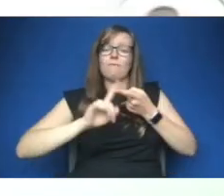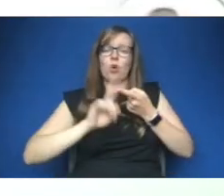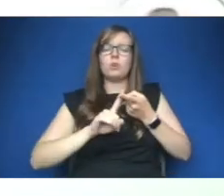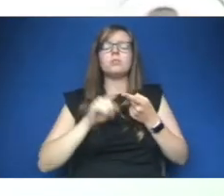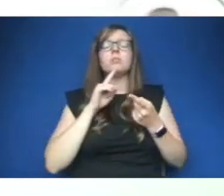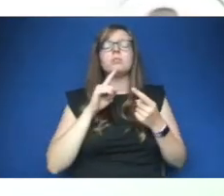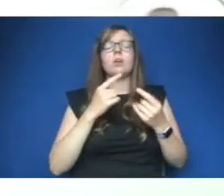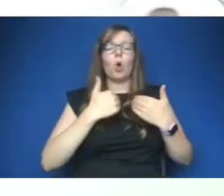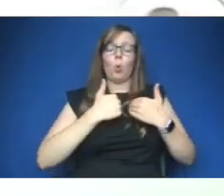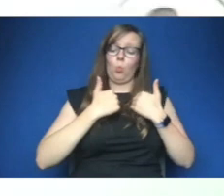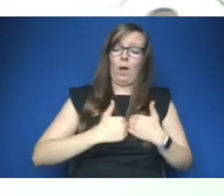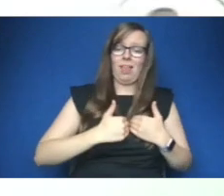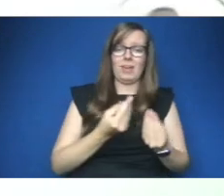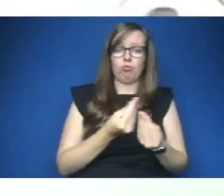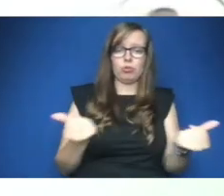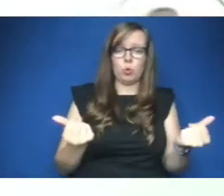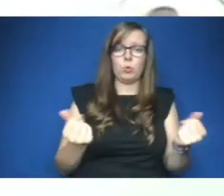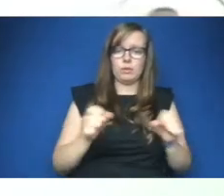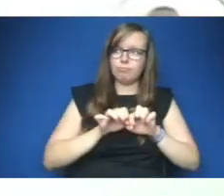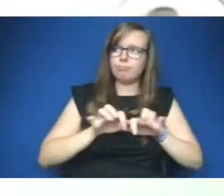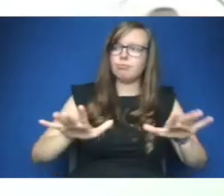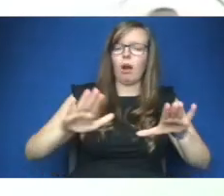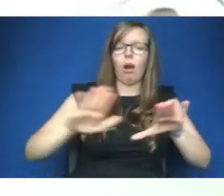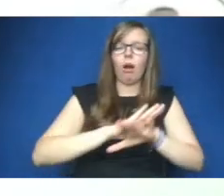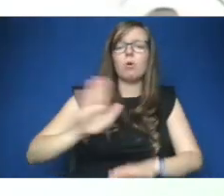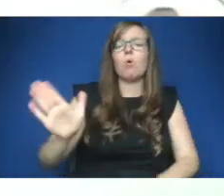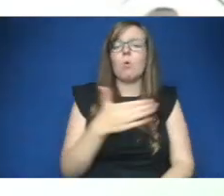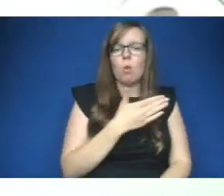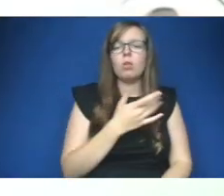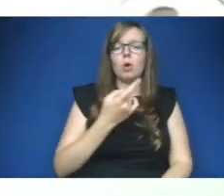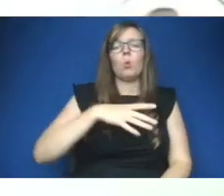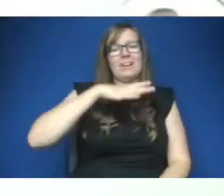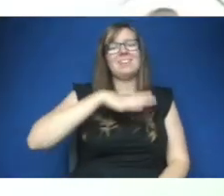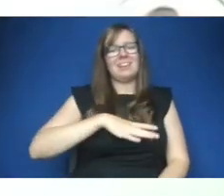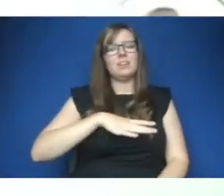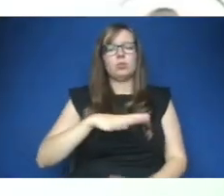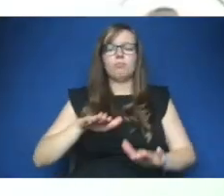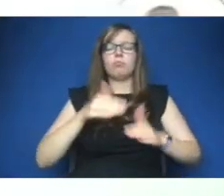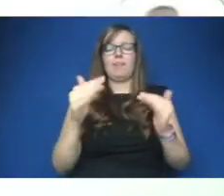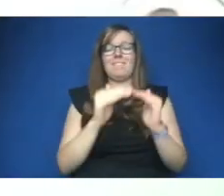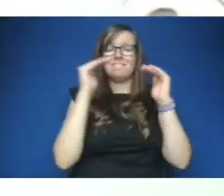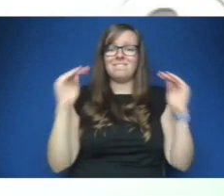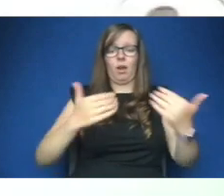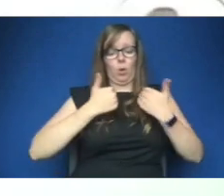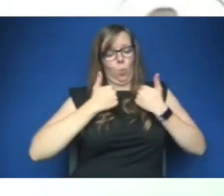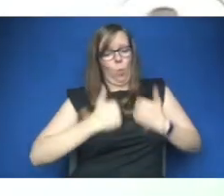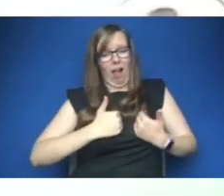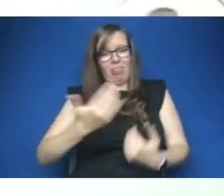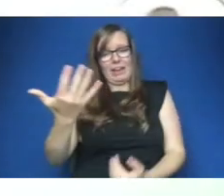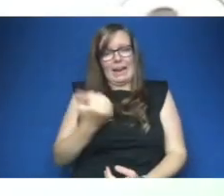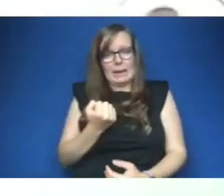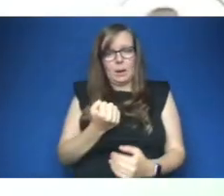resources right so we do need to have and to provide a fairer wealth and income and distribution